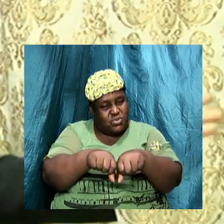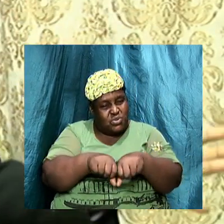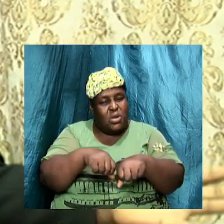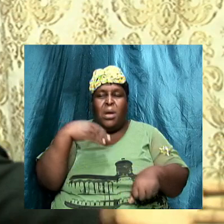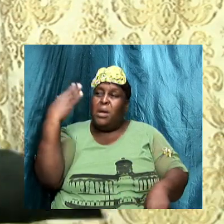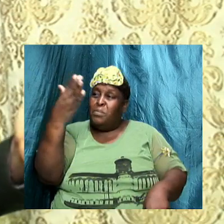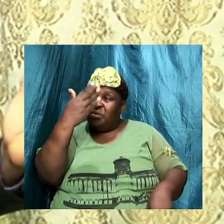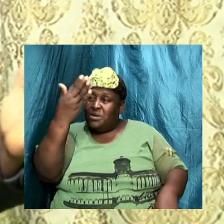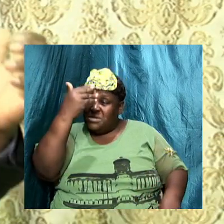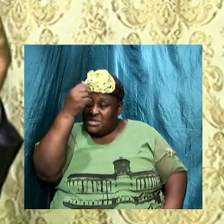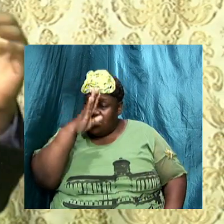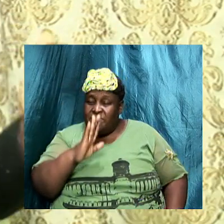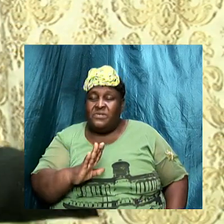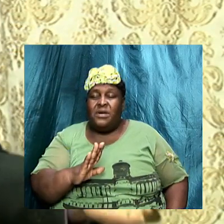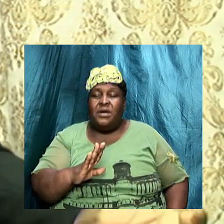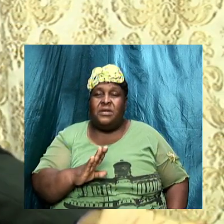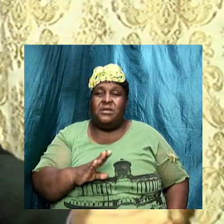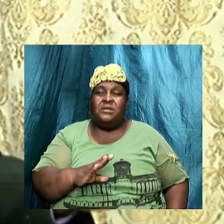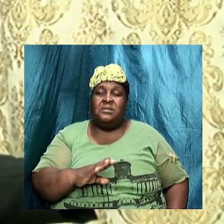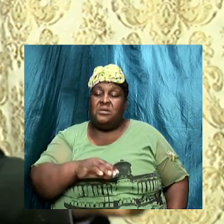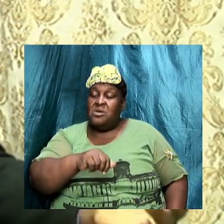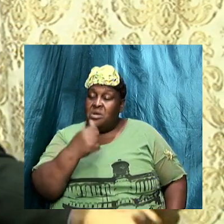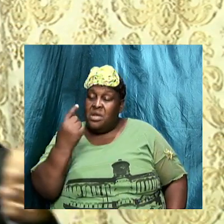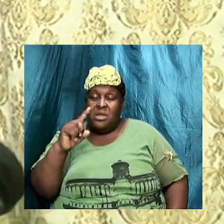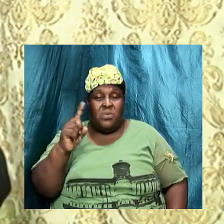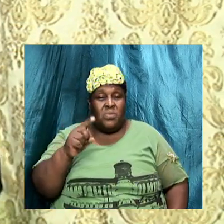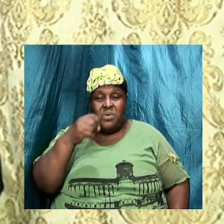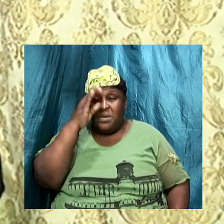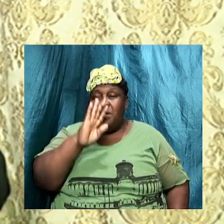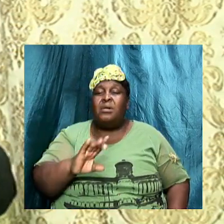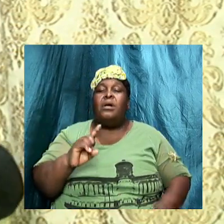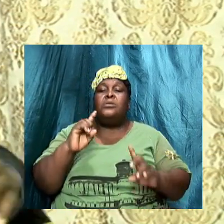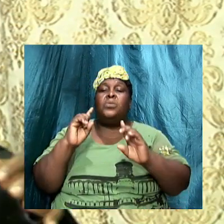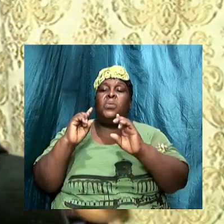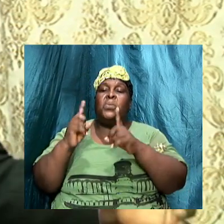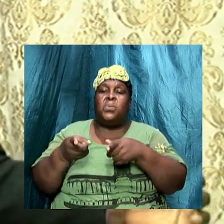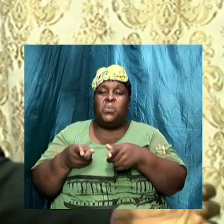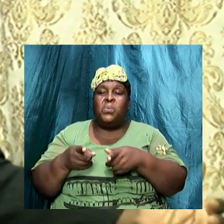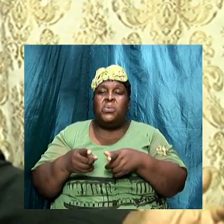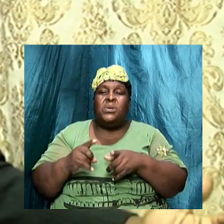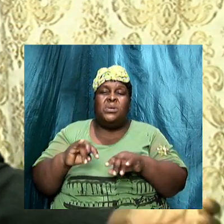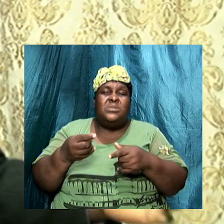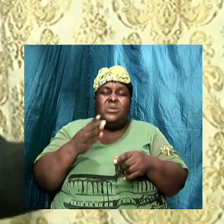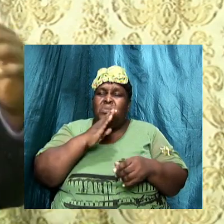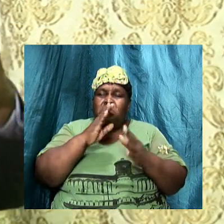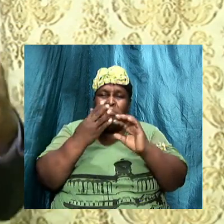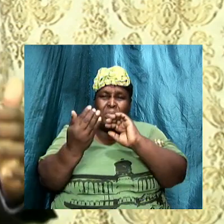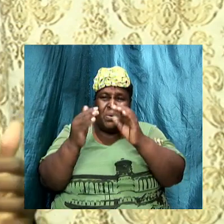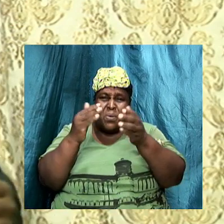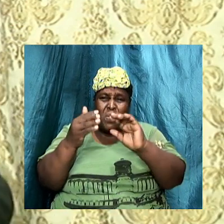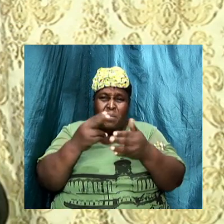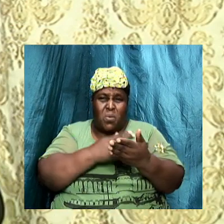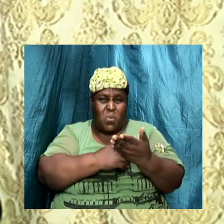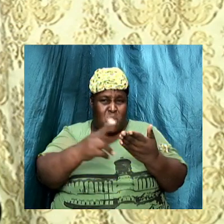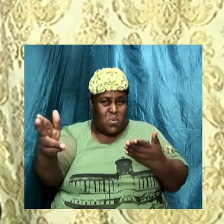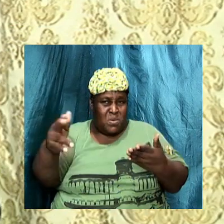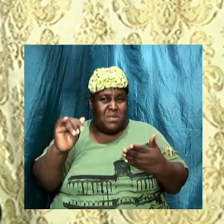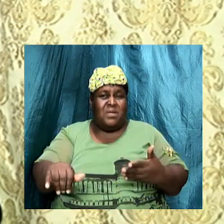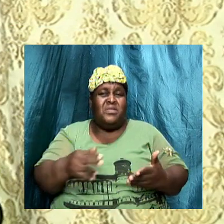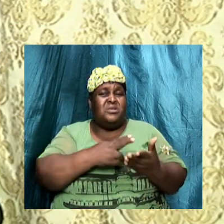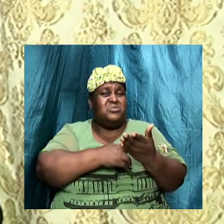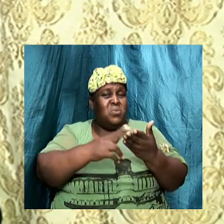that is how God is. Anywhere he goes, he just becomes holy. That is how holy God is.